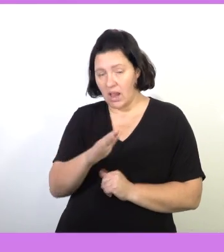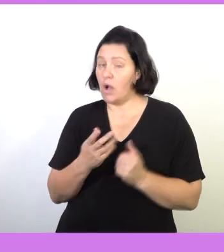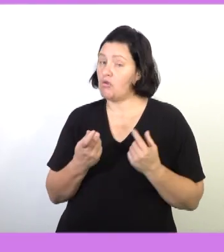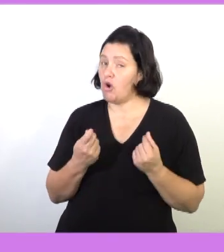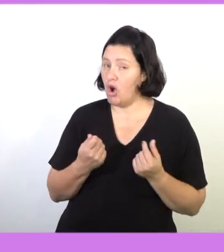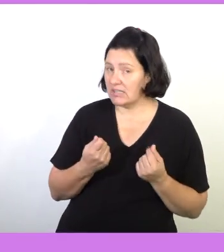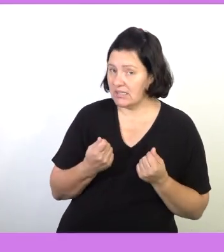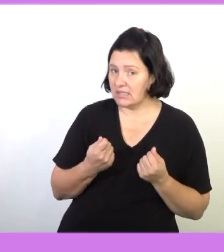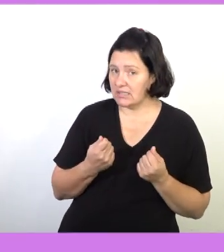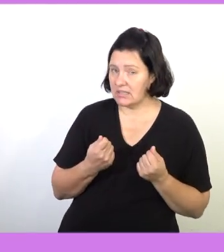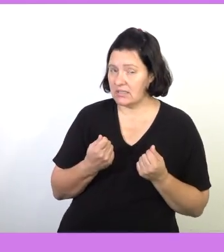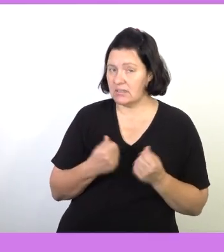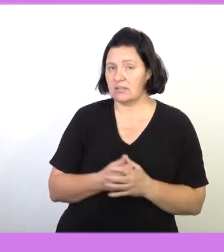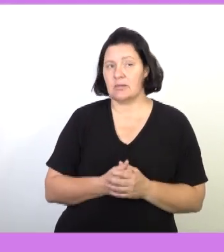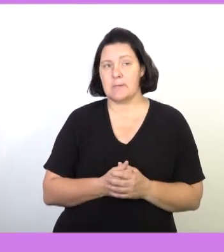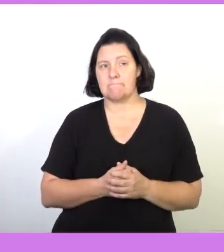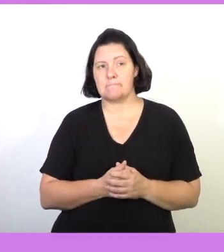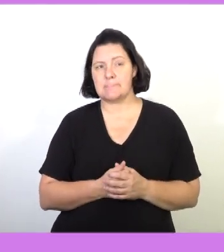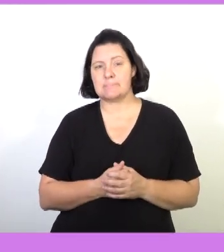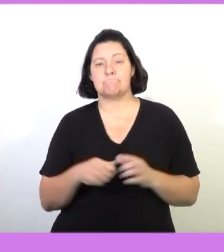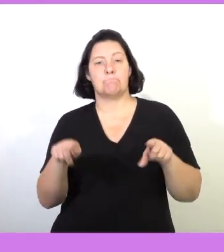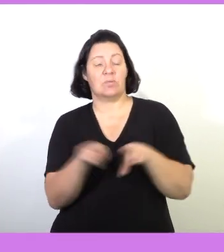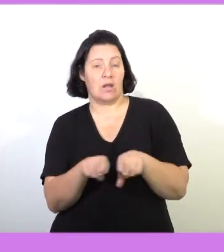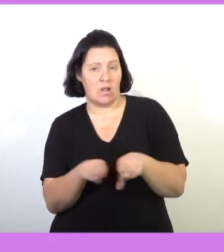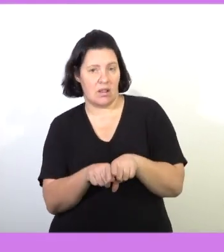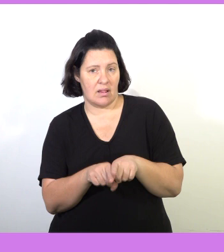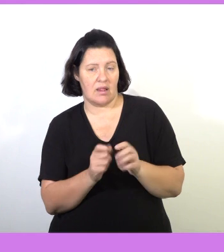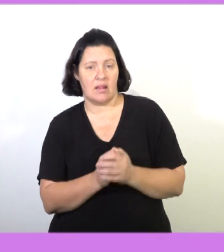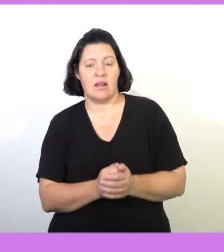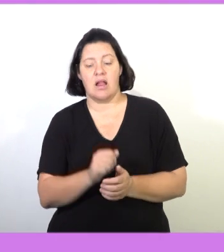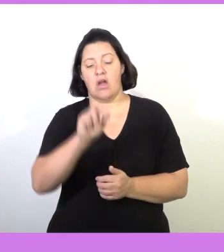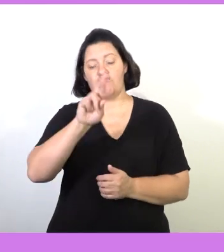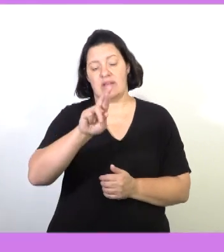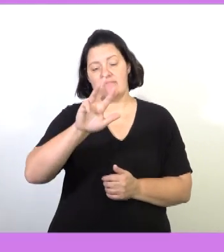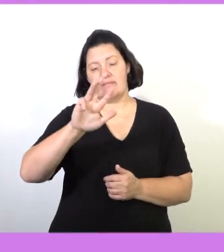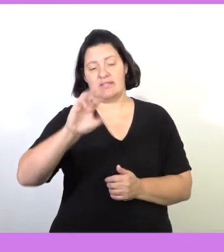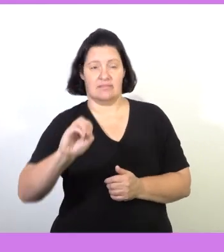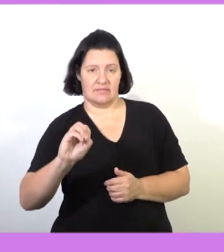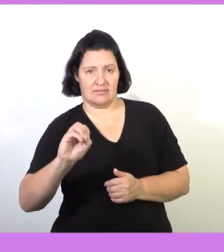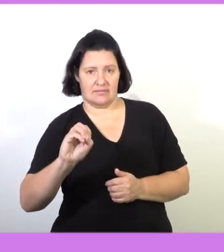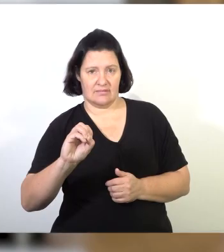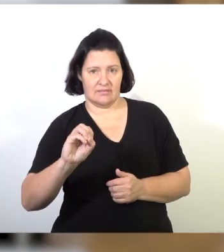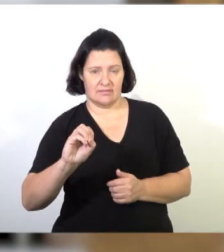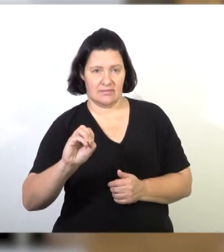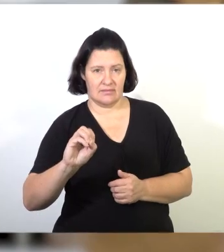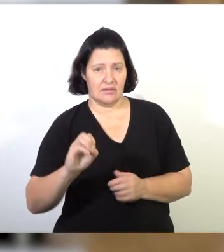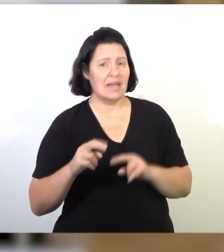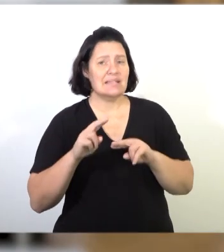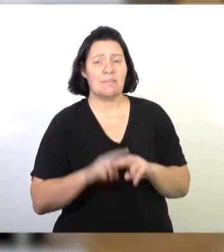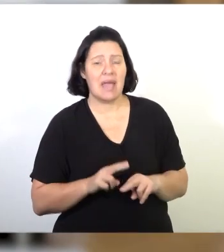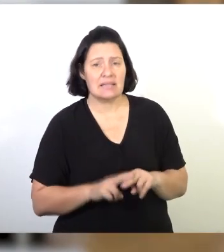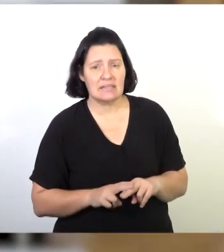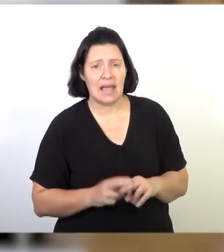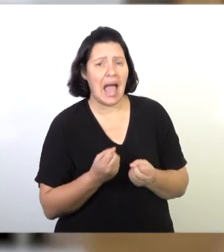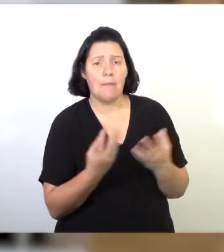cost is equals to 90 rands. It is not depending